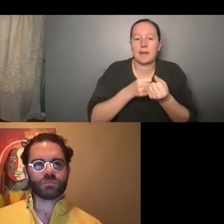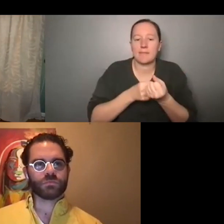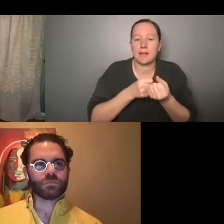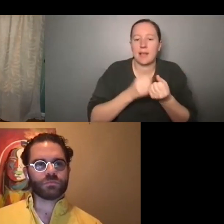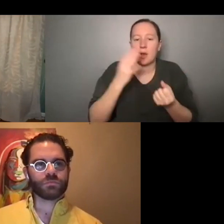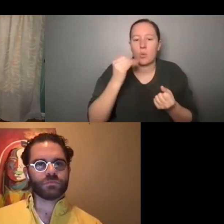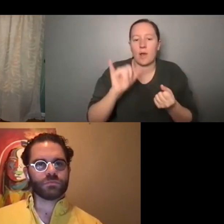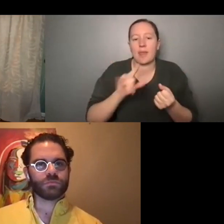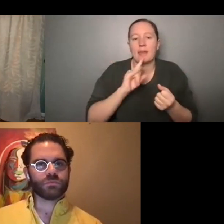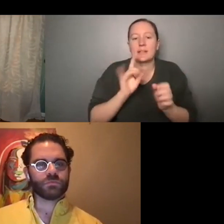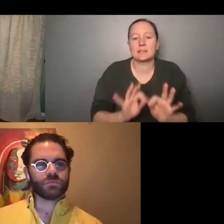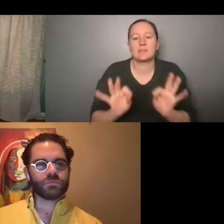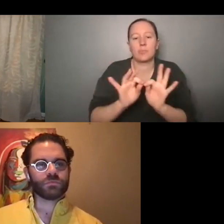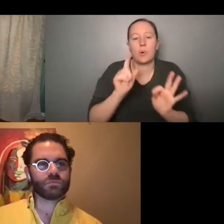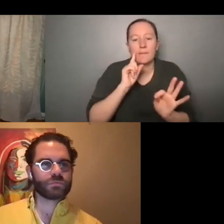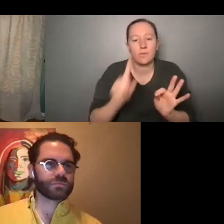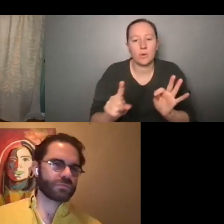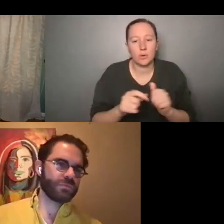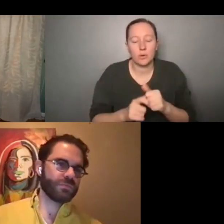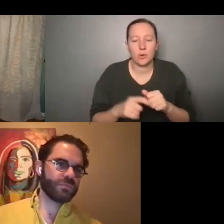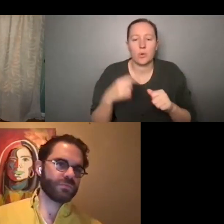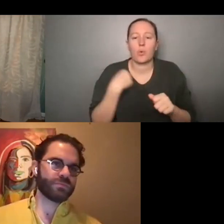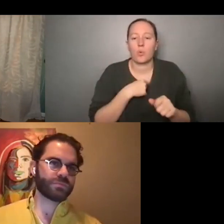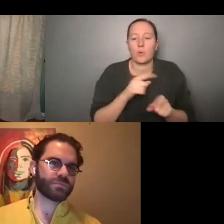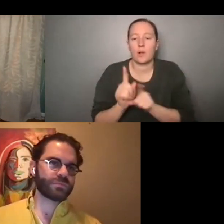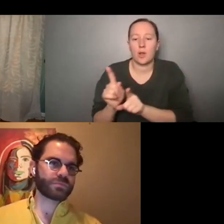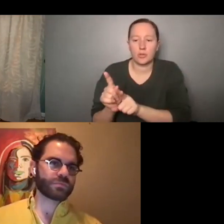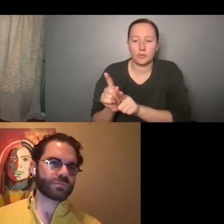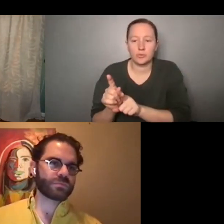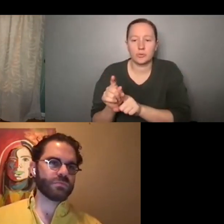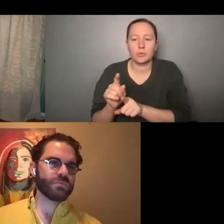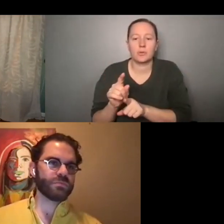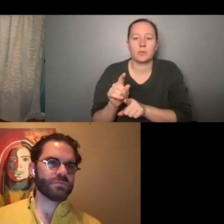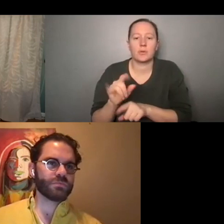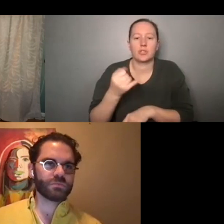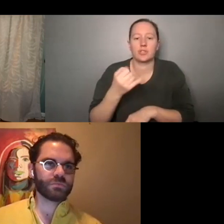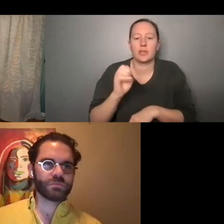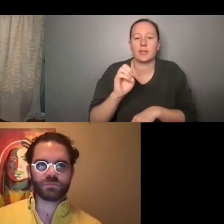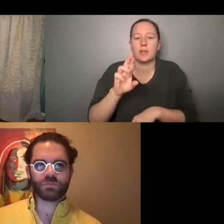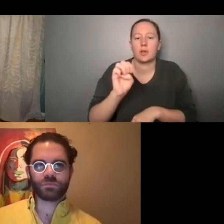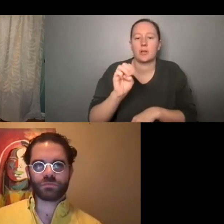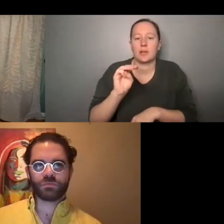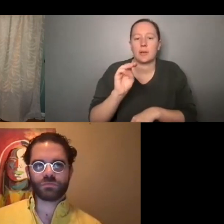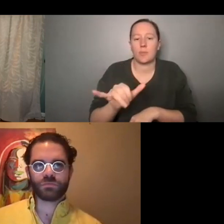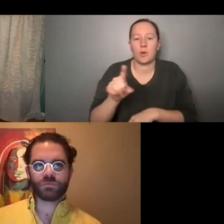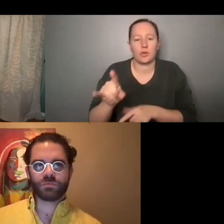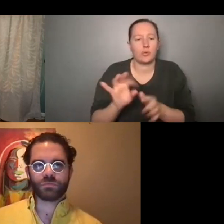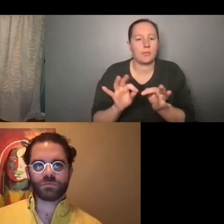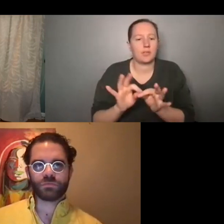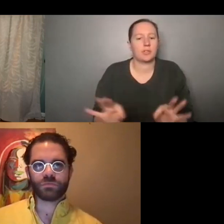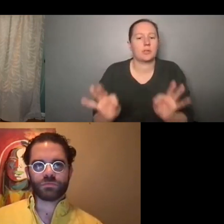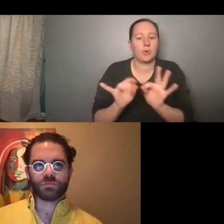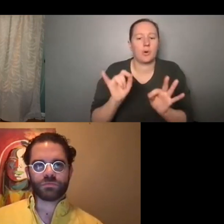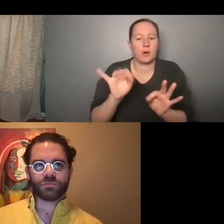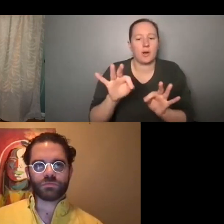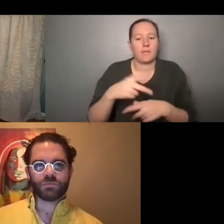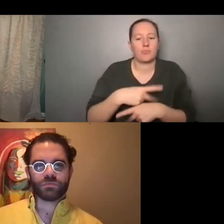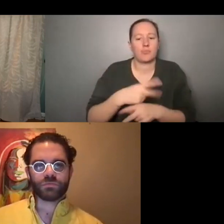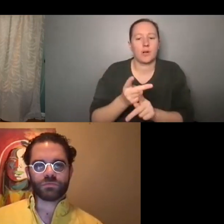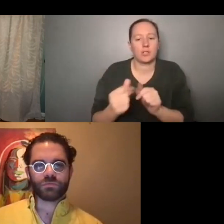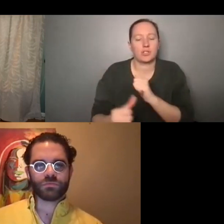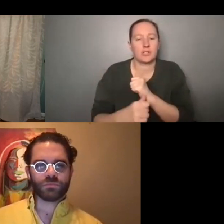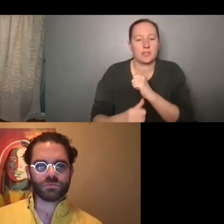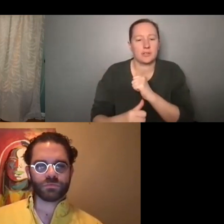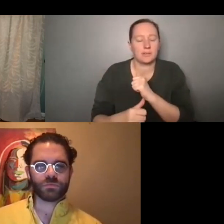why this is so important for you. Um, we also, there's, um, Jeremy, I think you mentioned the importance of having a production accessibility